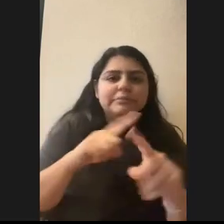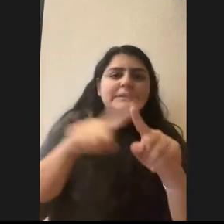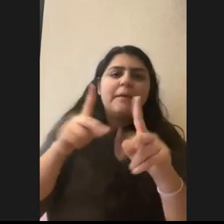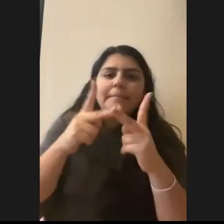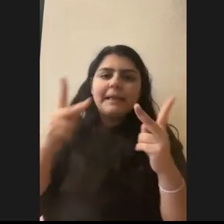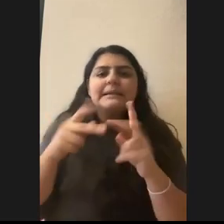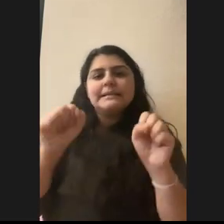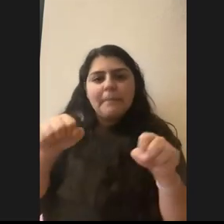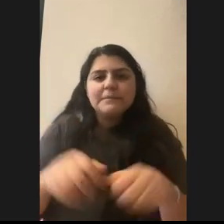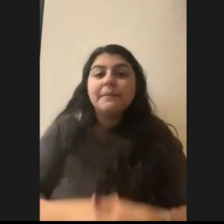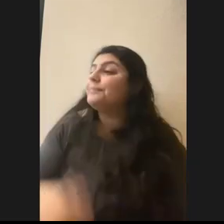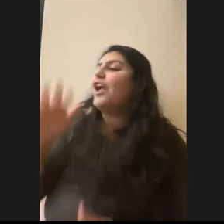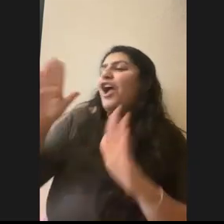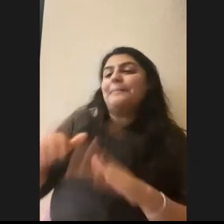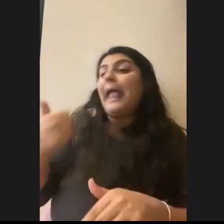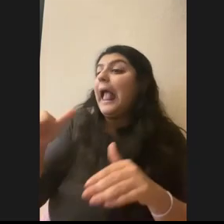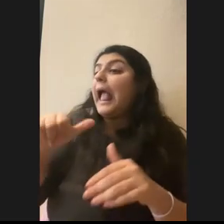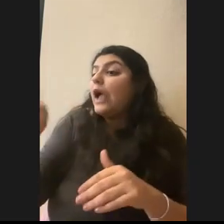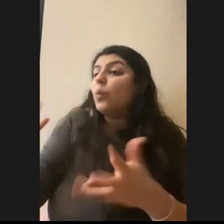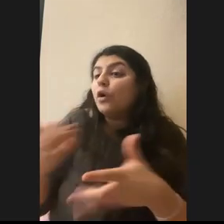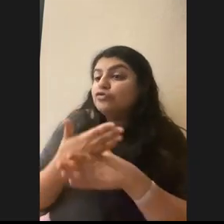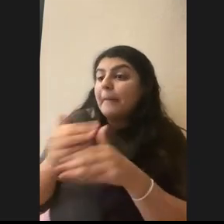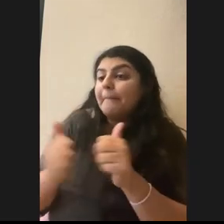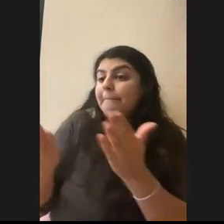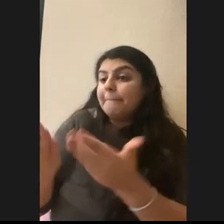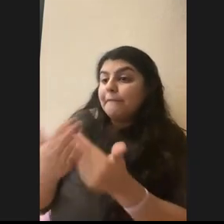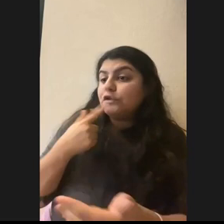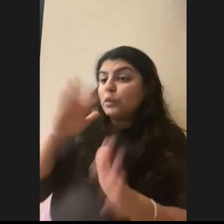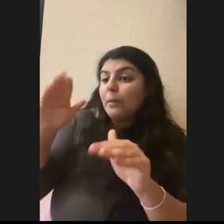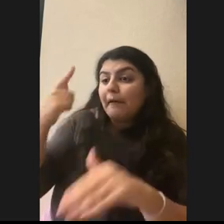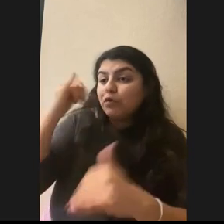Awesome. Um, is there anything else you'd like to share before we say goodbye for the day?